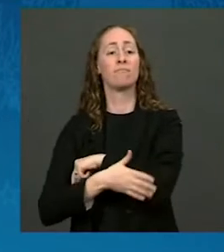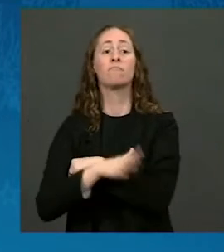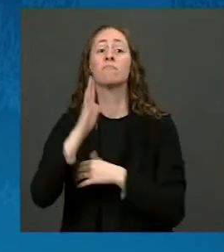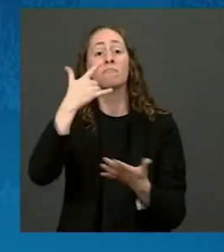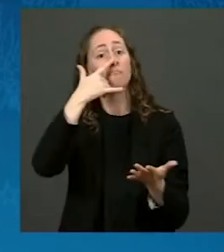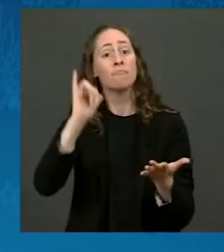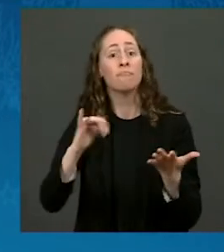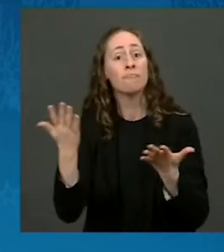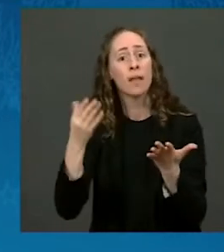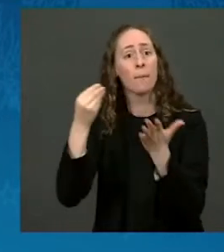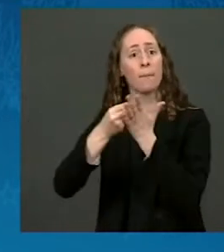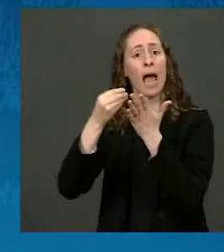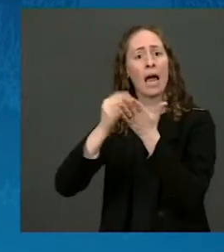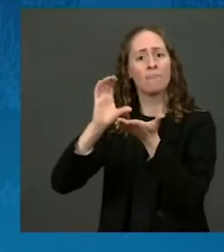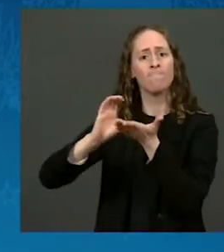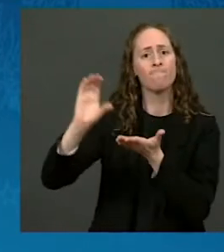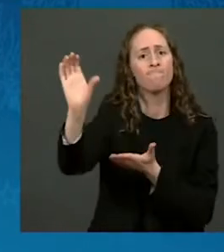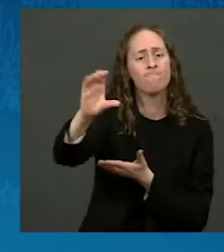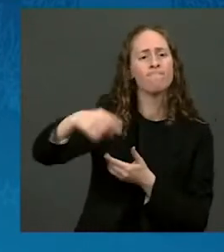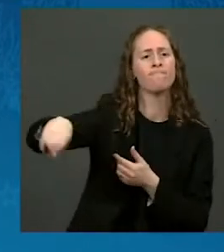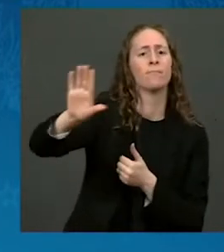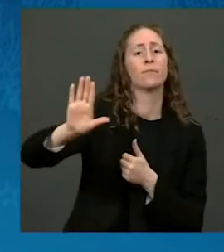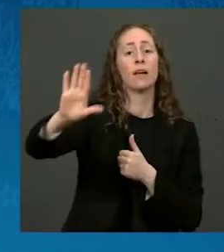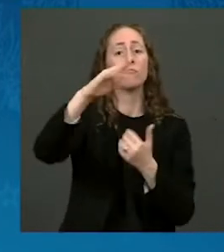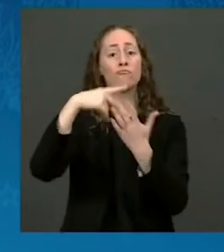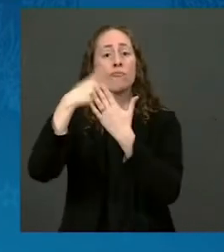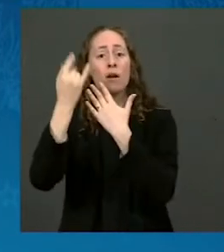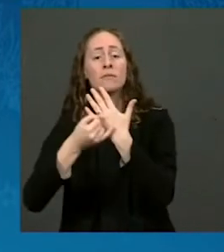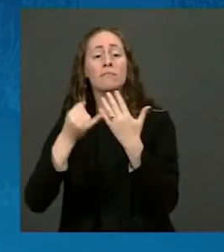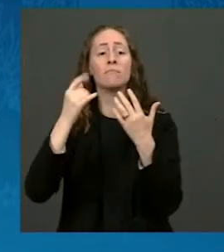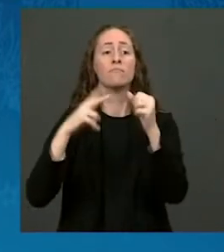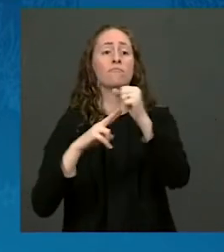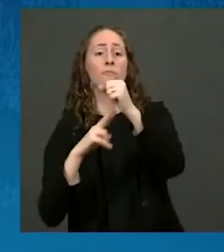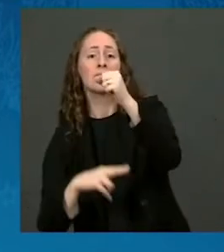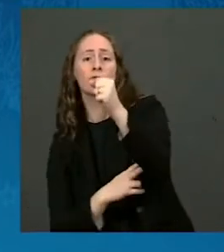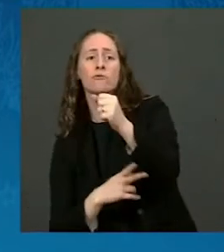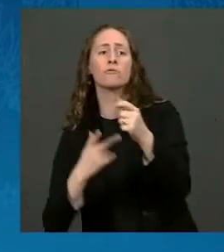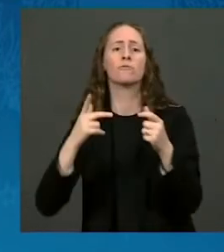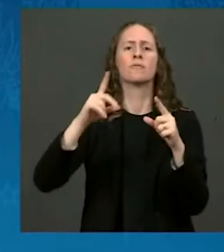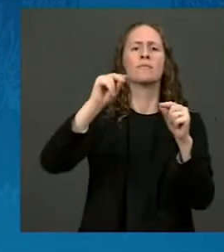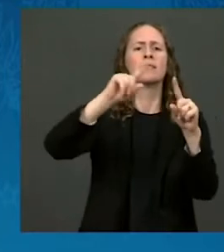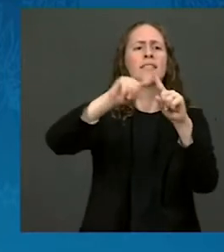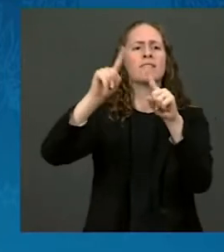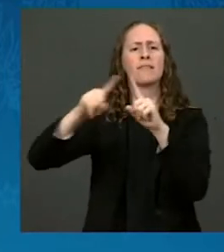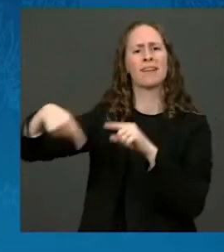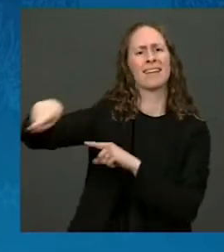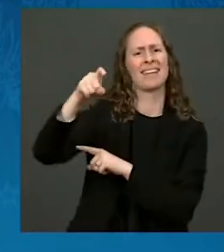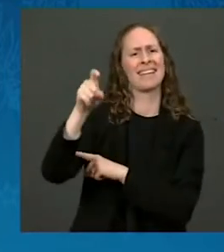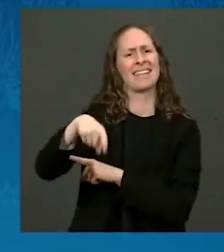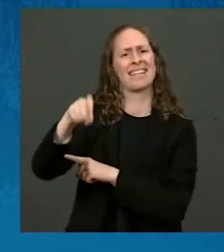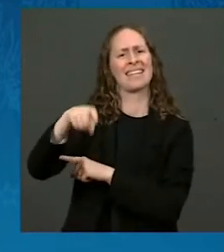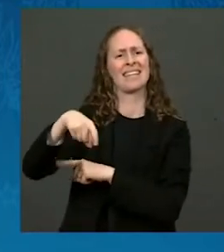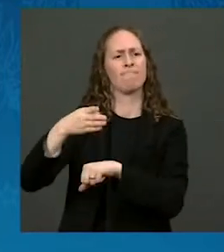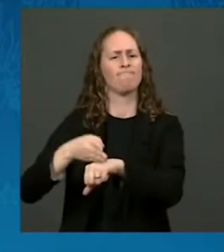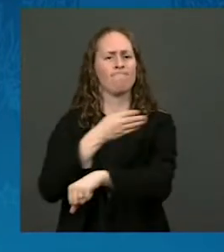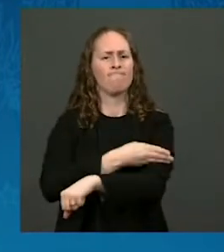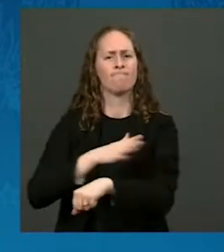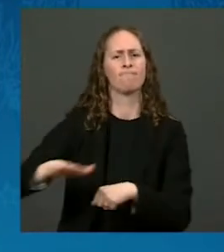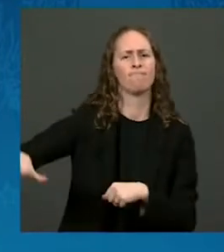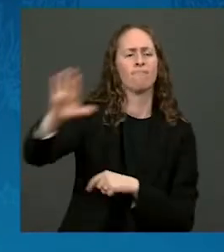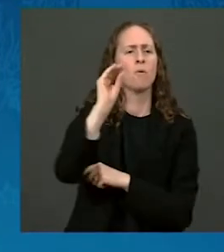transportation program. It would provide Native communities with funding to build out brand new water infrastructure